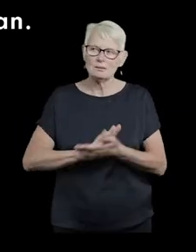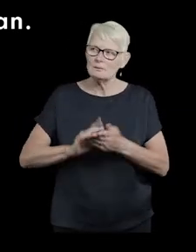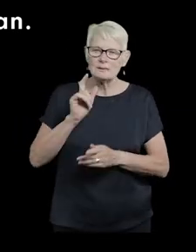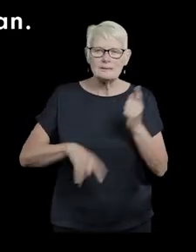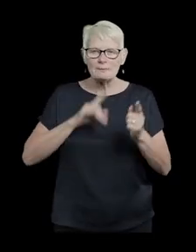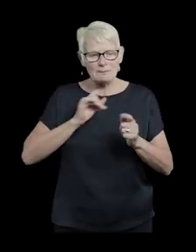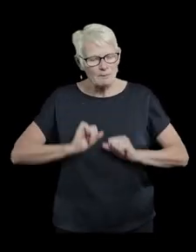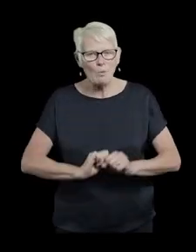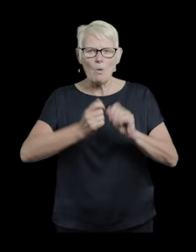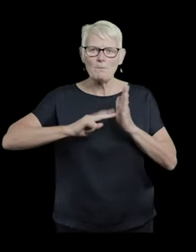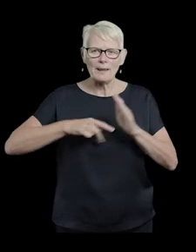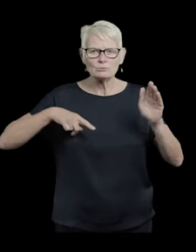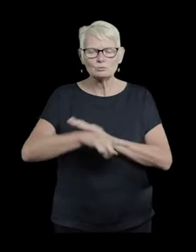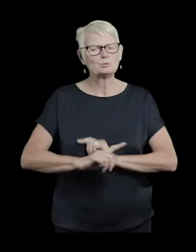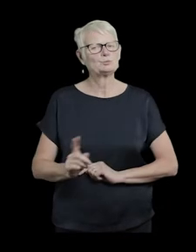plan.